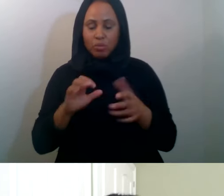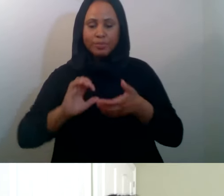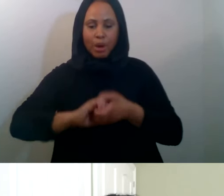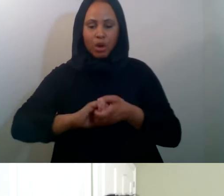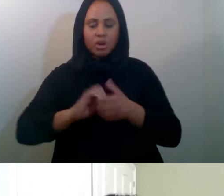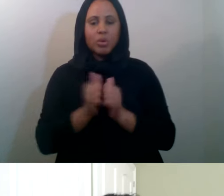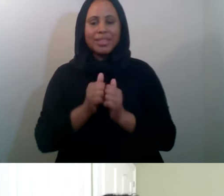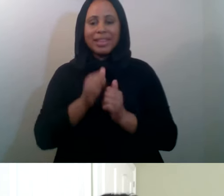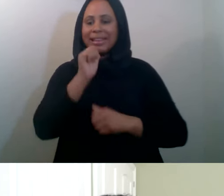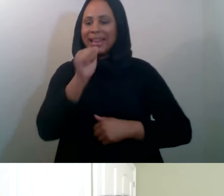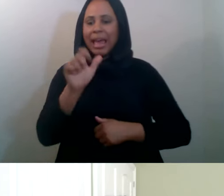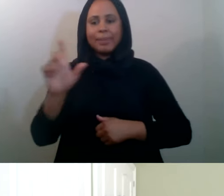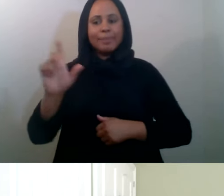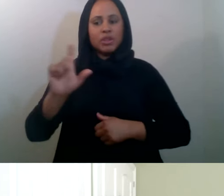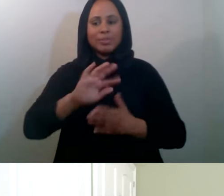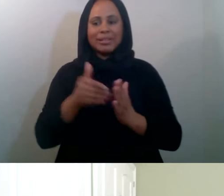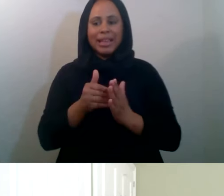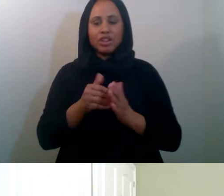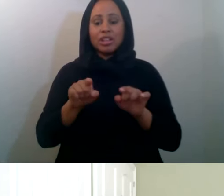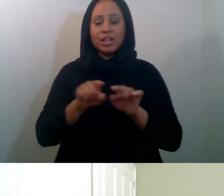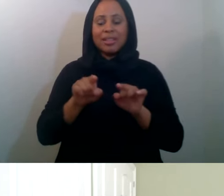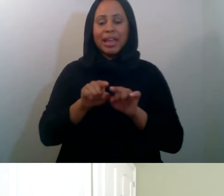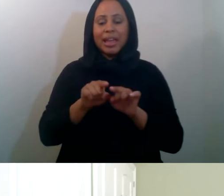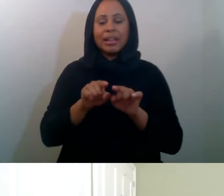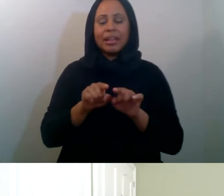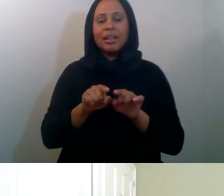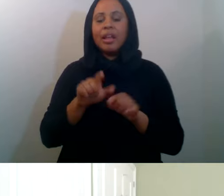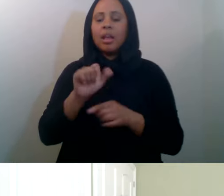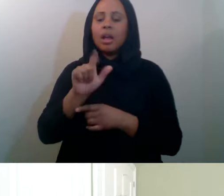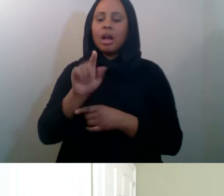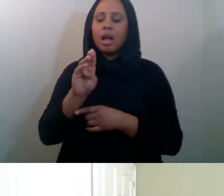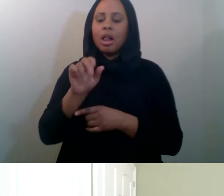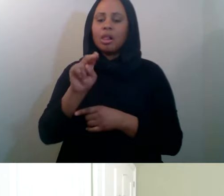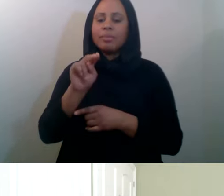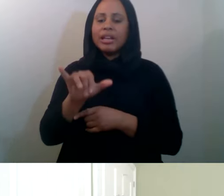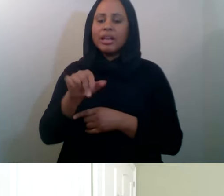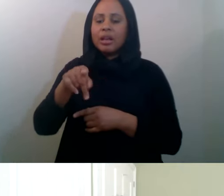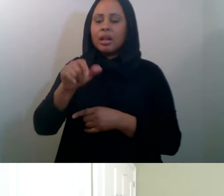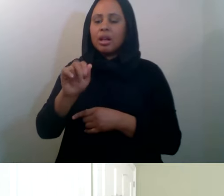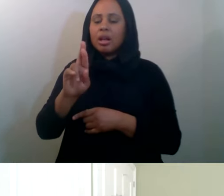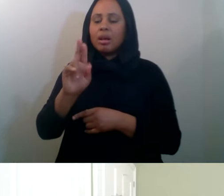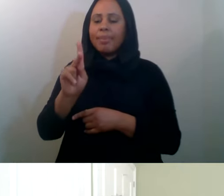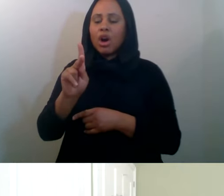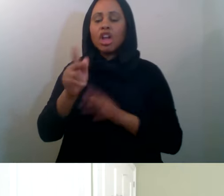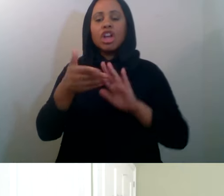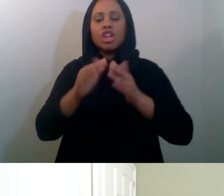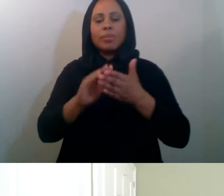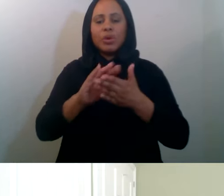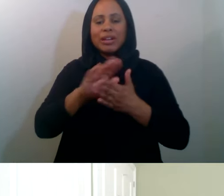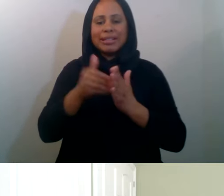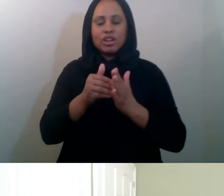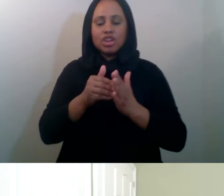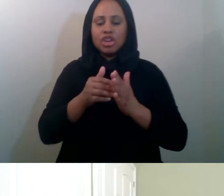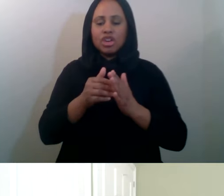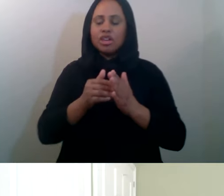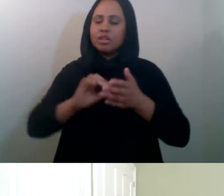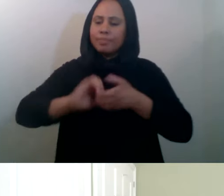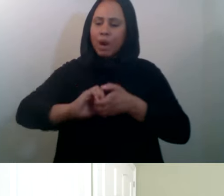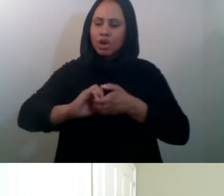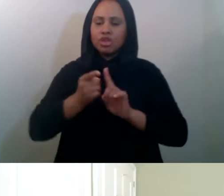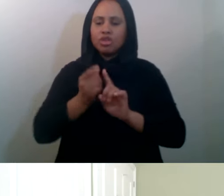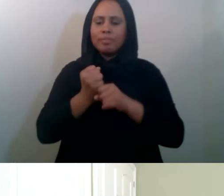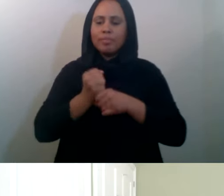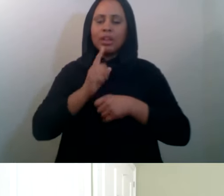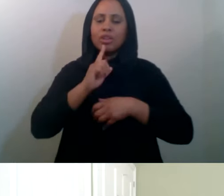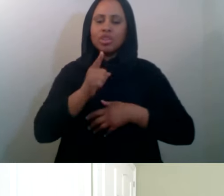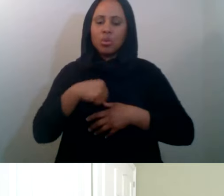centers, um, the Albany Park Community Center, um, to make sure that we're partnering with other groups that can, can take on the, the needs